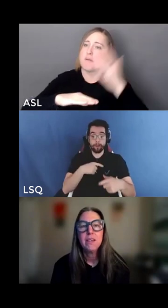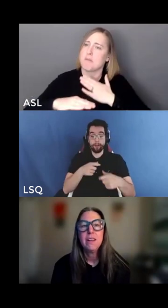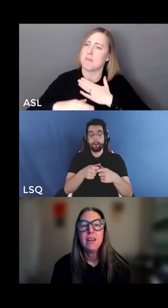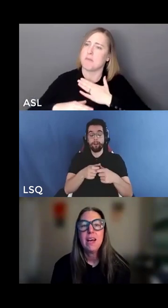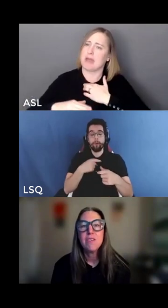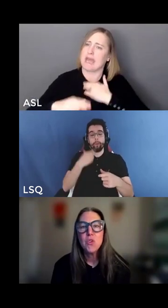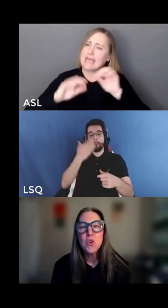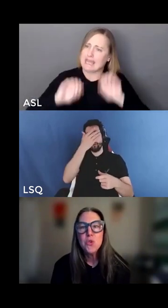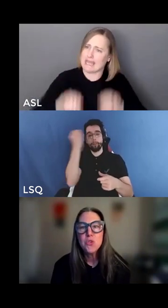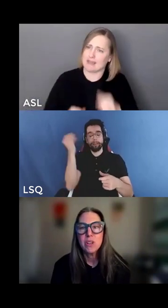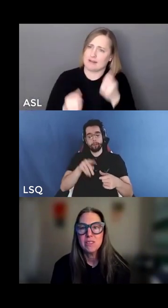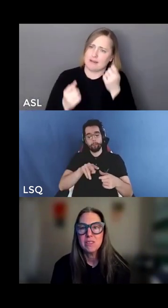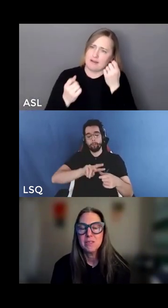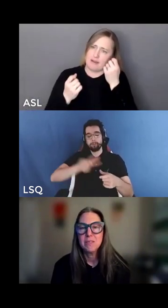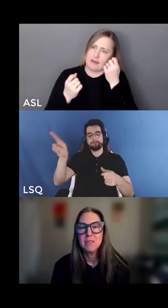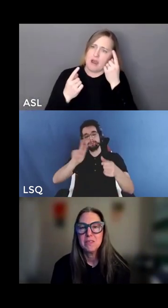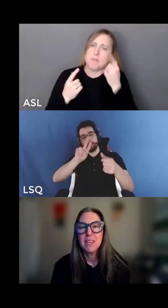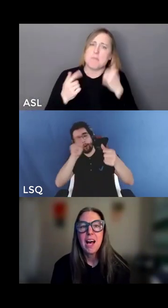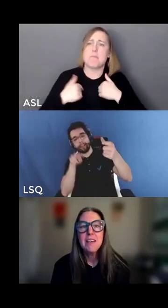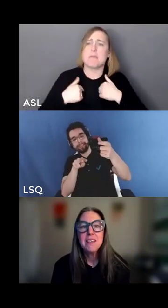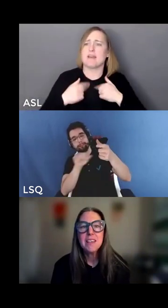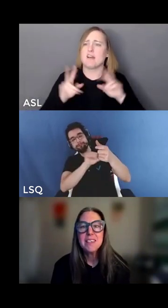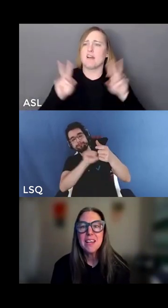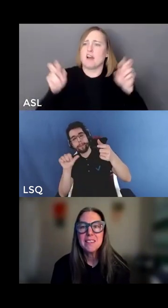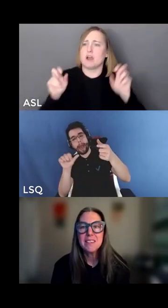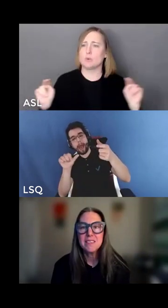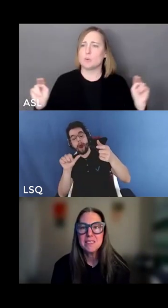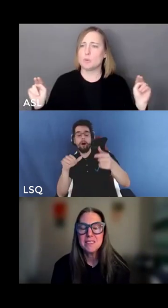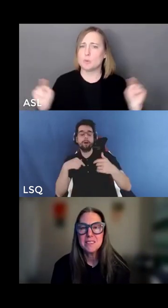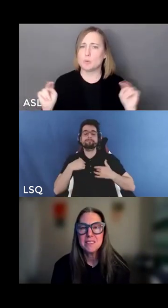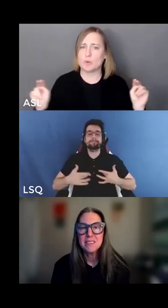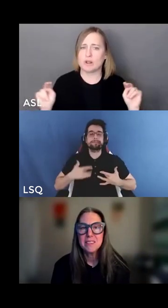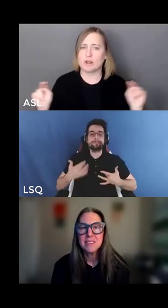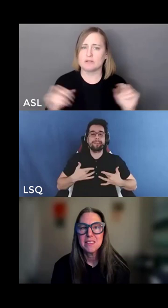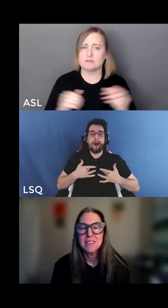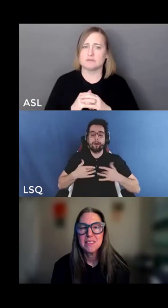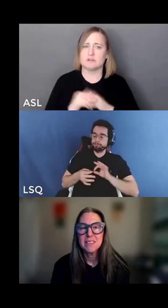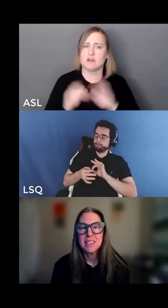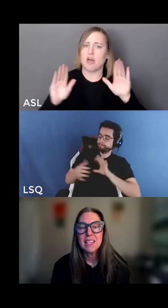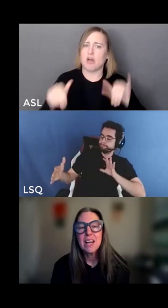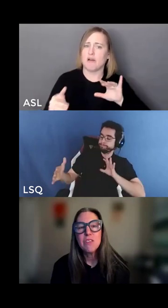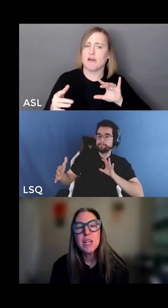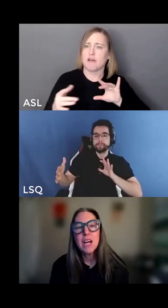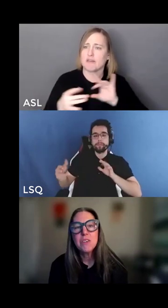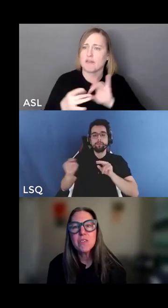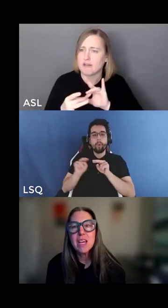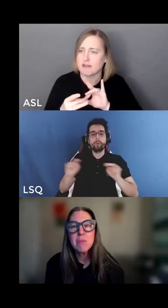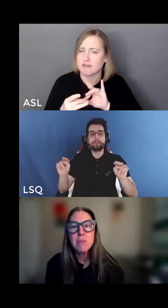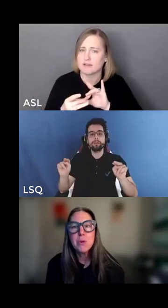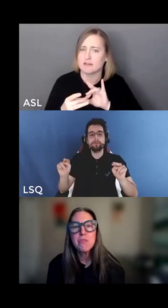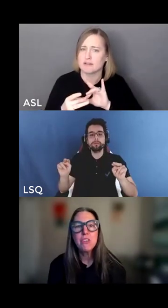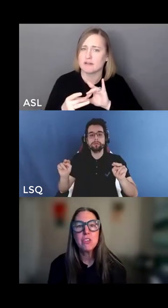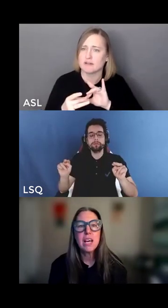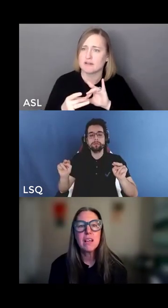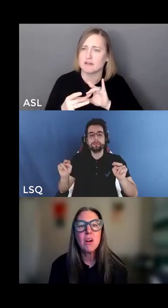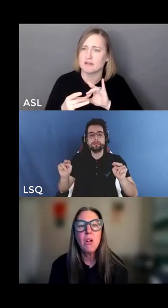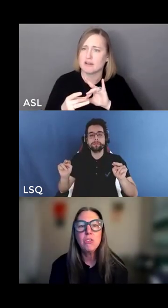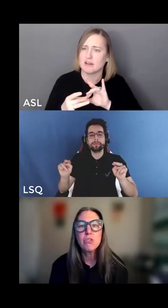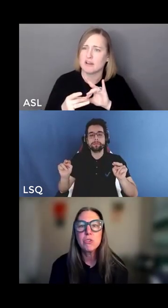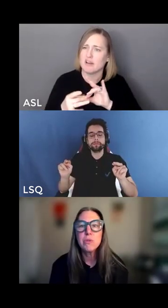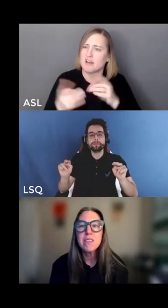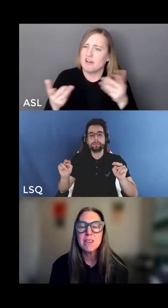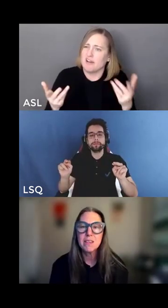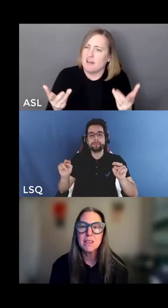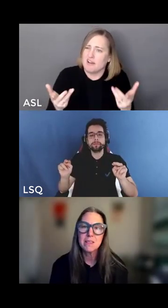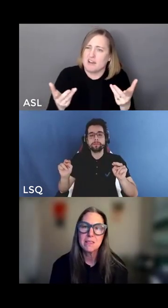as neutral unconnected it allows me to understand my motivation as